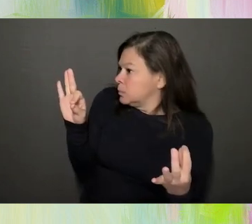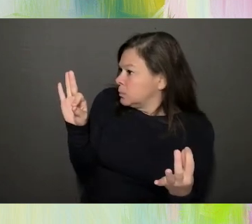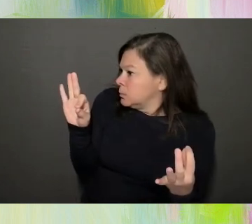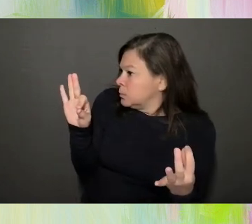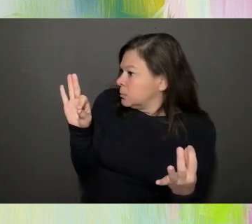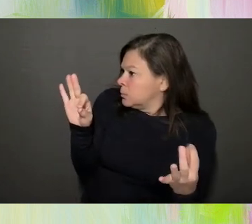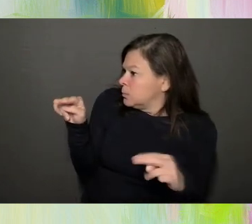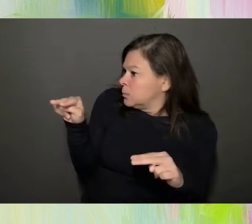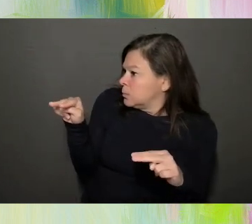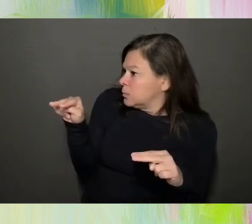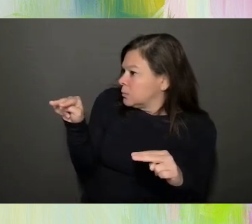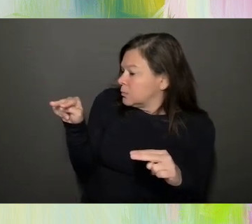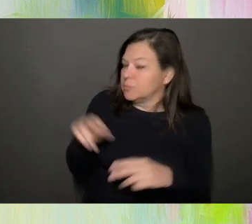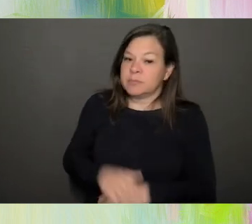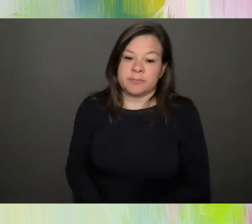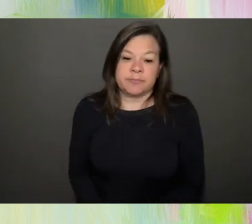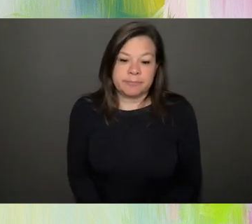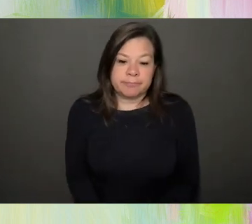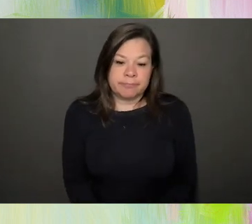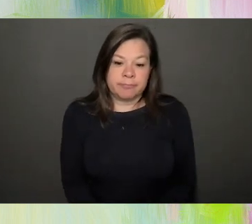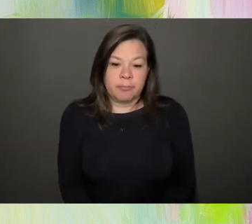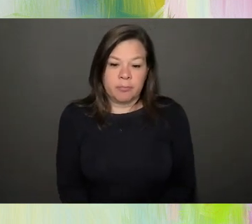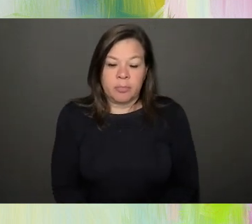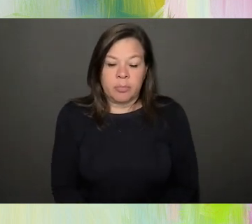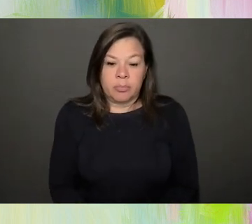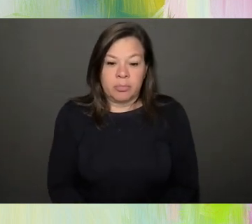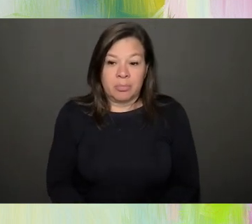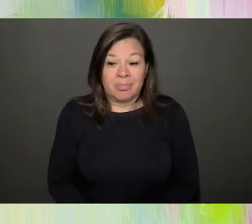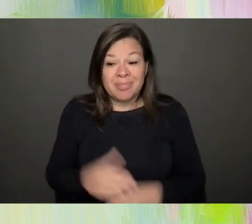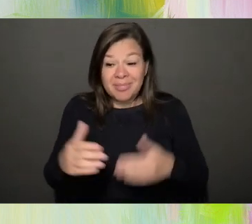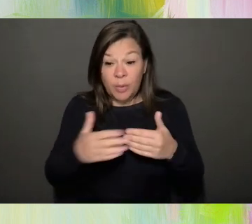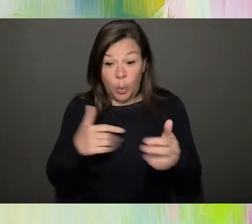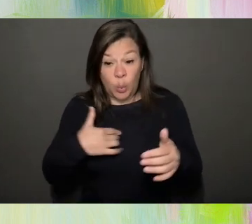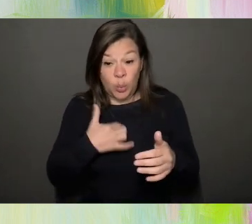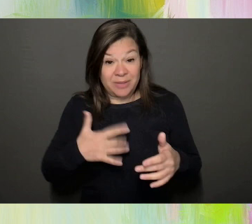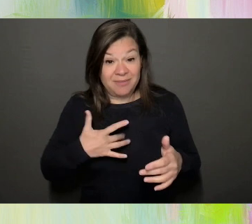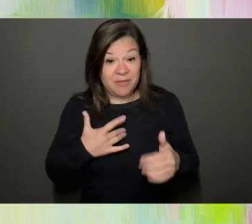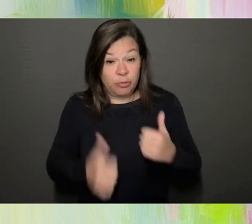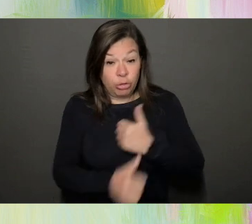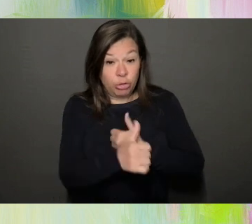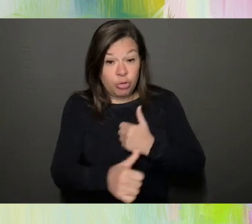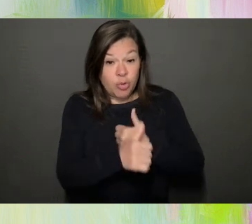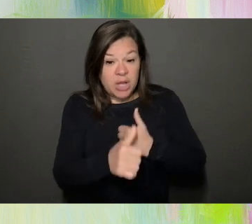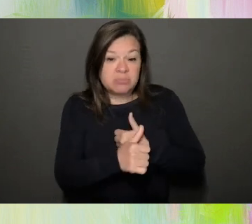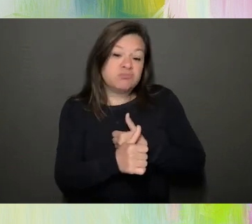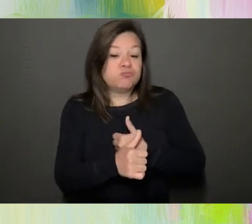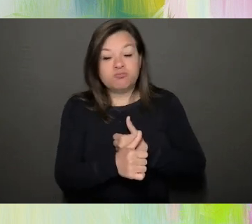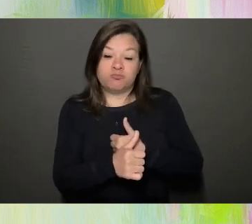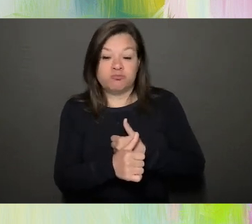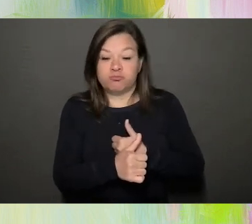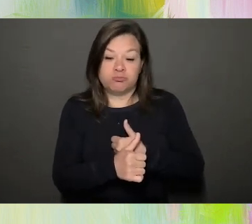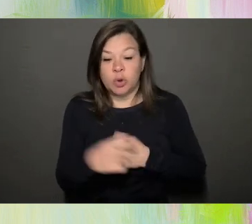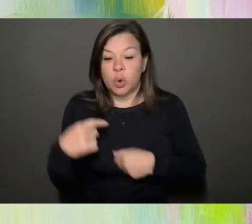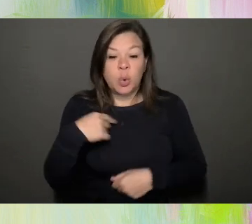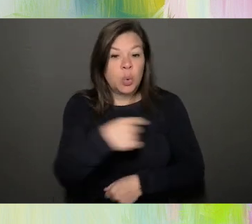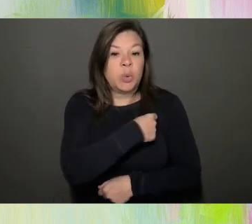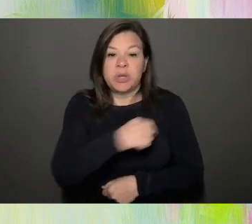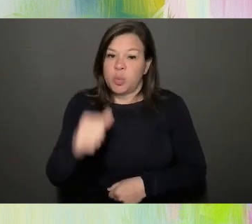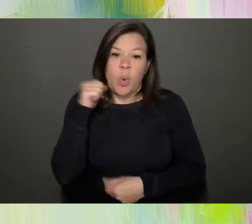Same park and same person. Even though we feel threatened, we will not rest until we have our place.